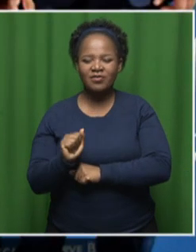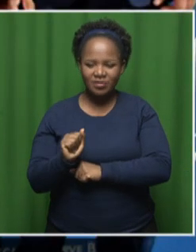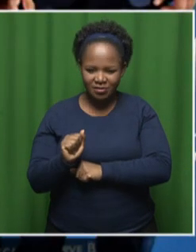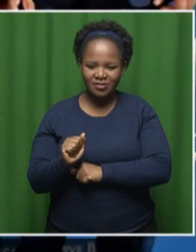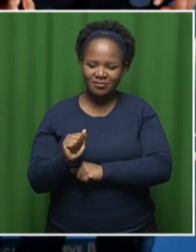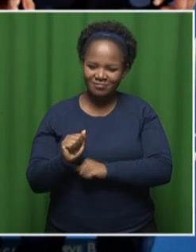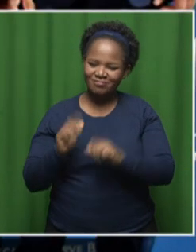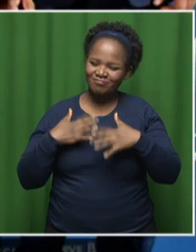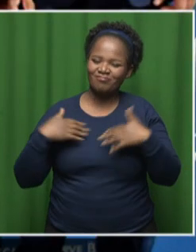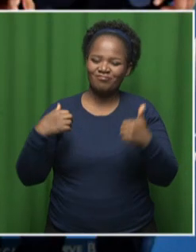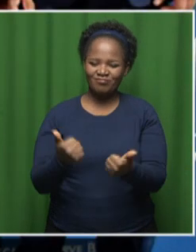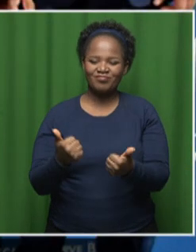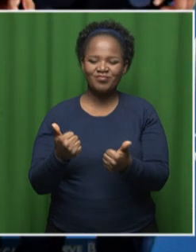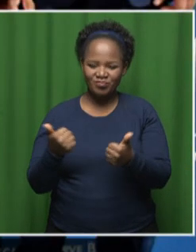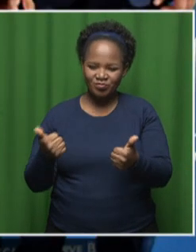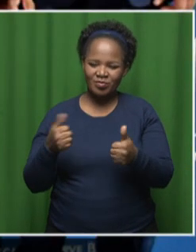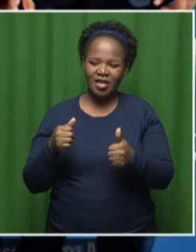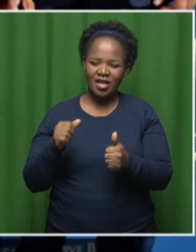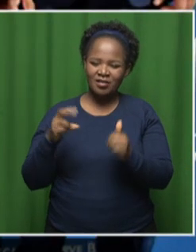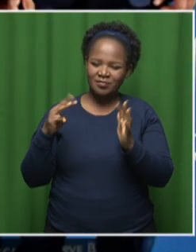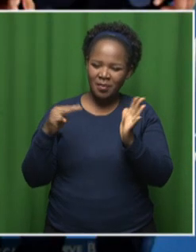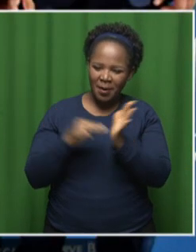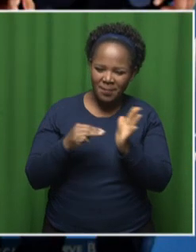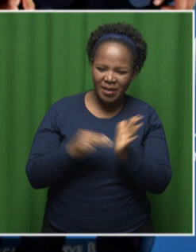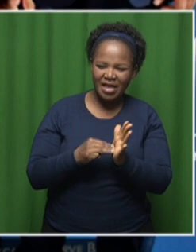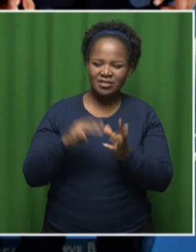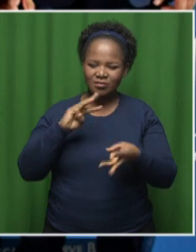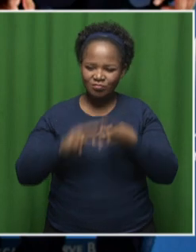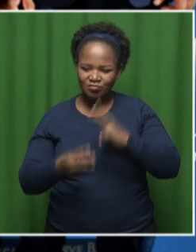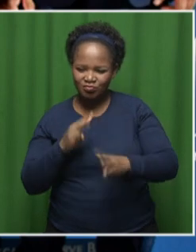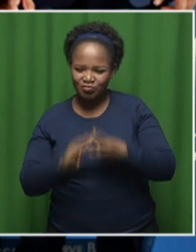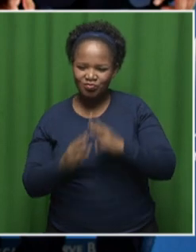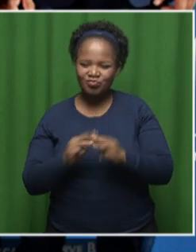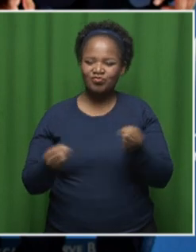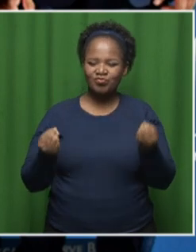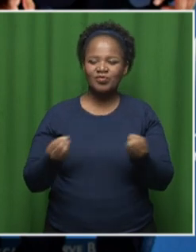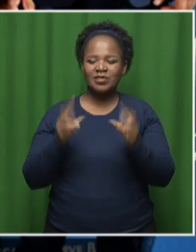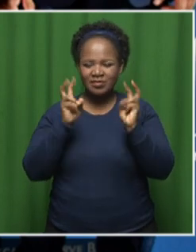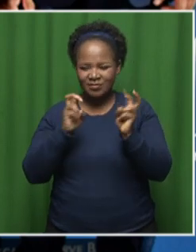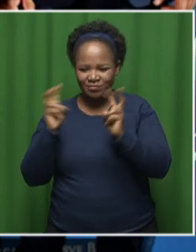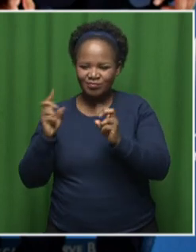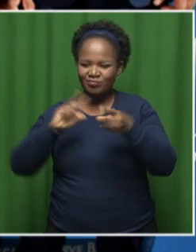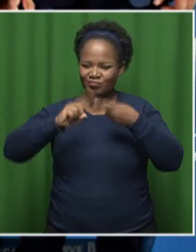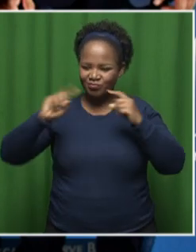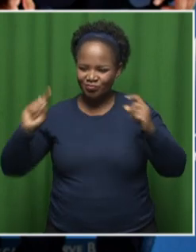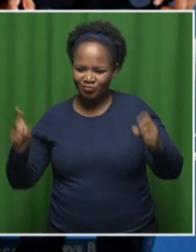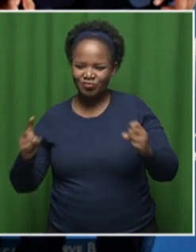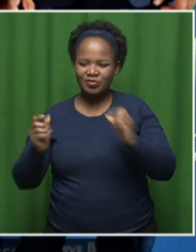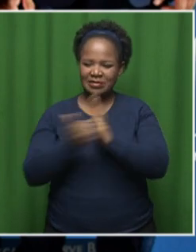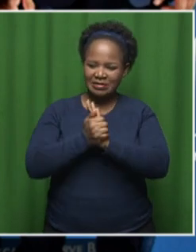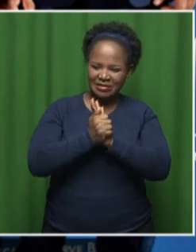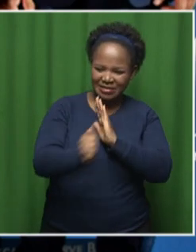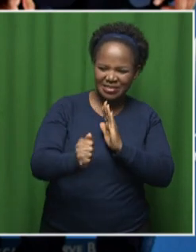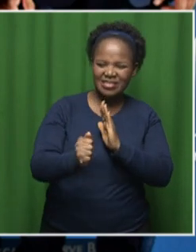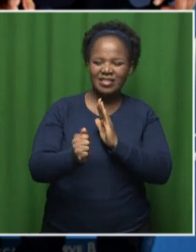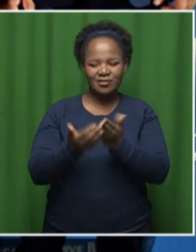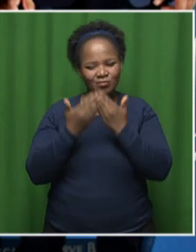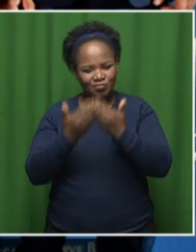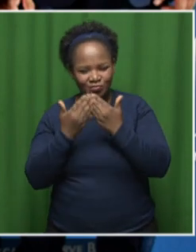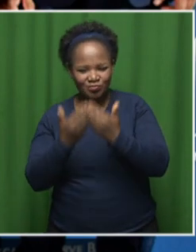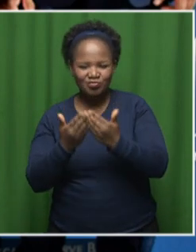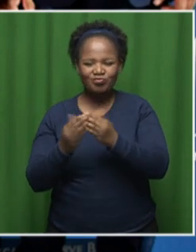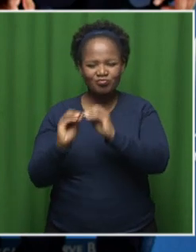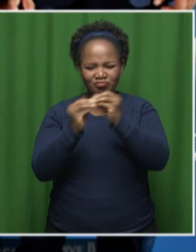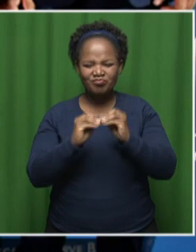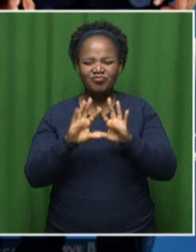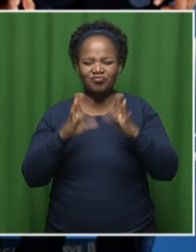a combination of economics and pure maths as subjects are given the opportunity to put theory into practice by setting up an MPC